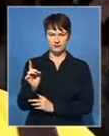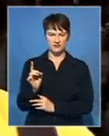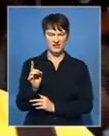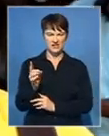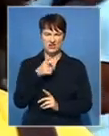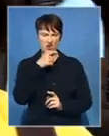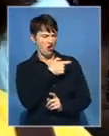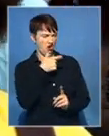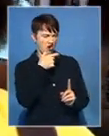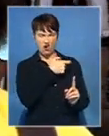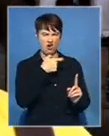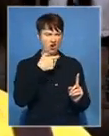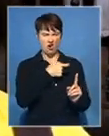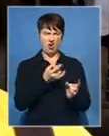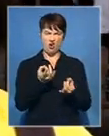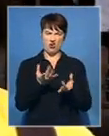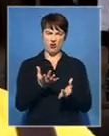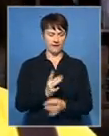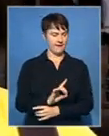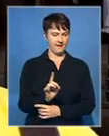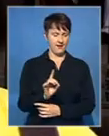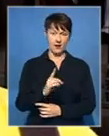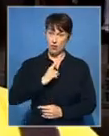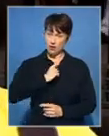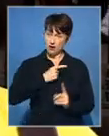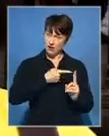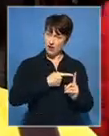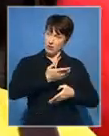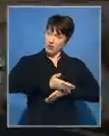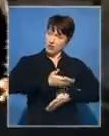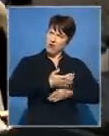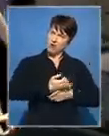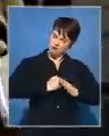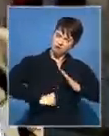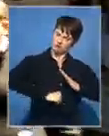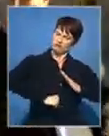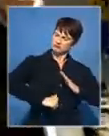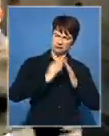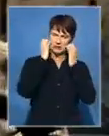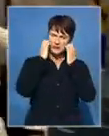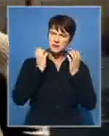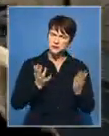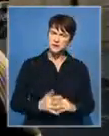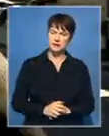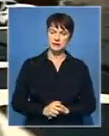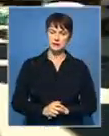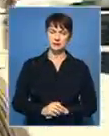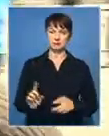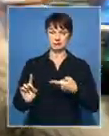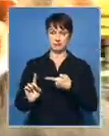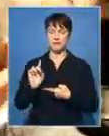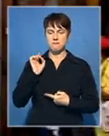the domestic workers because domestic work is a decent work. Van Deventer has also been ordered to